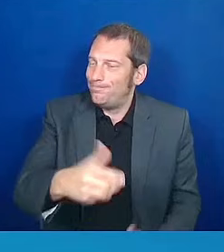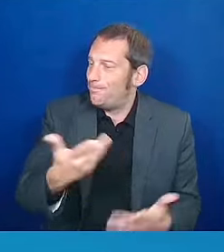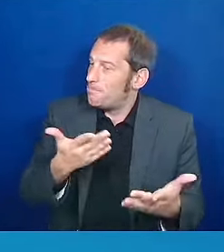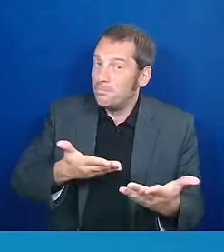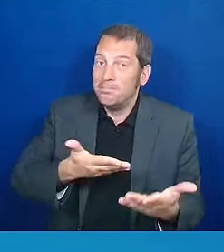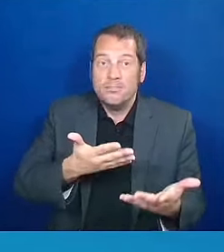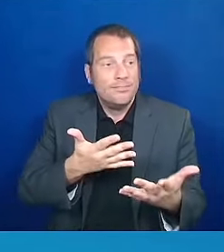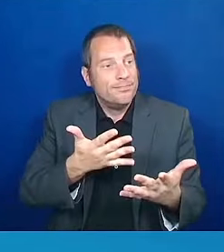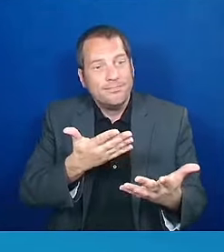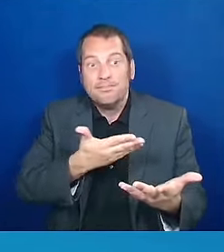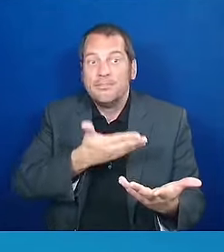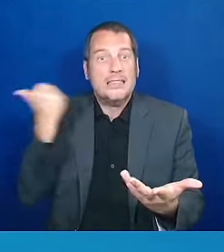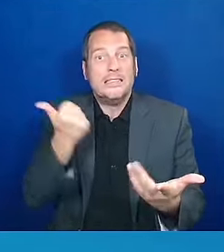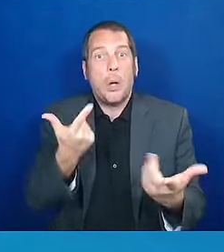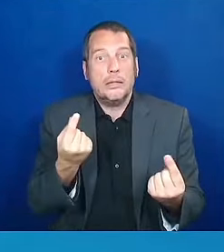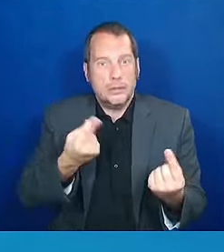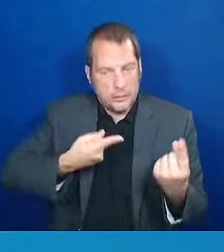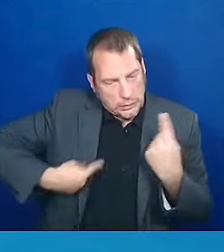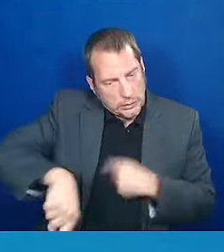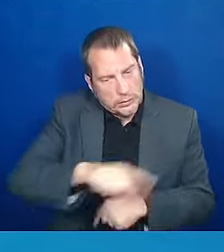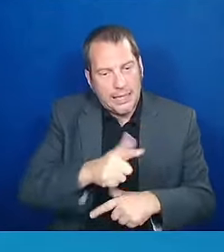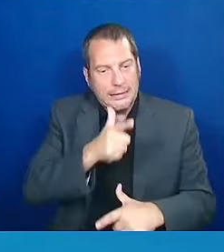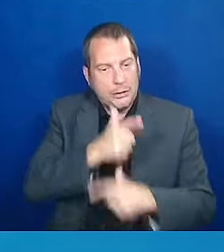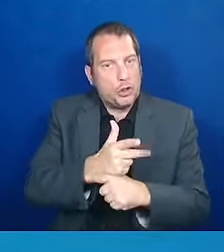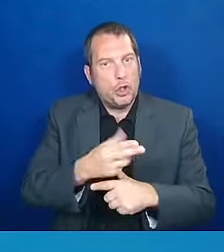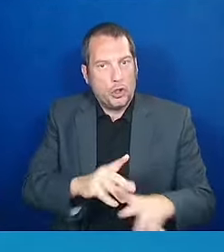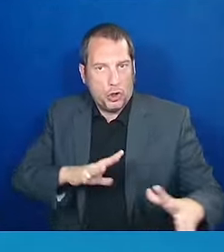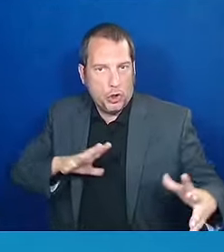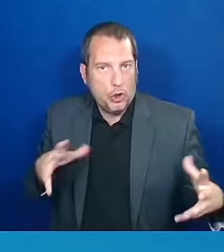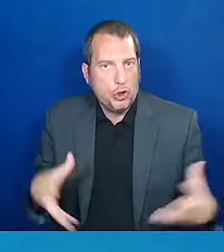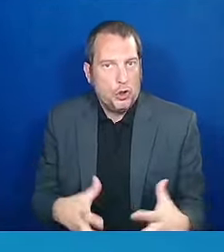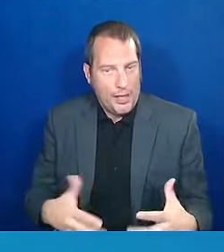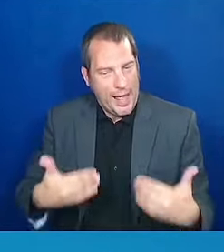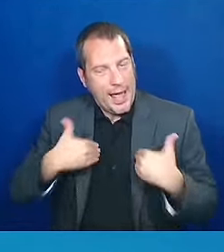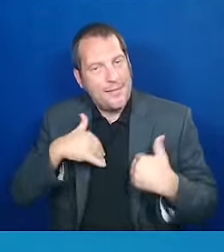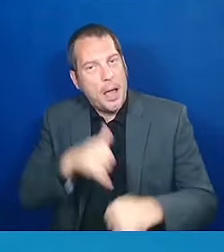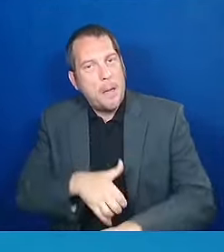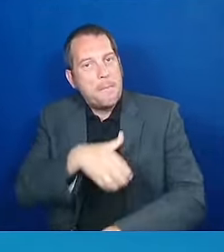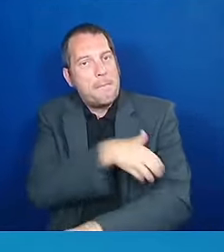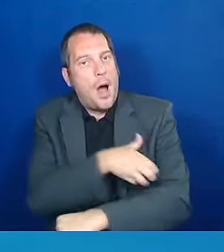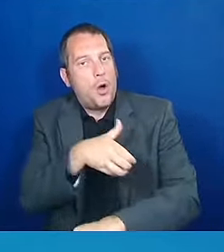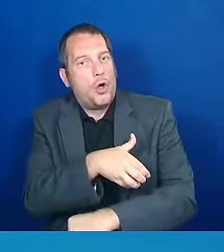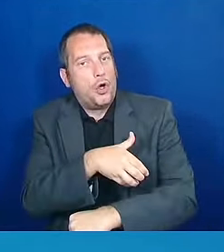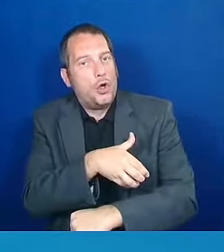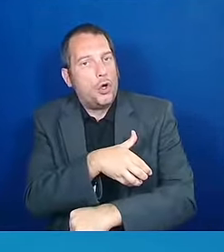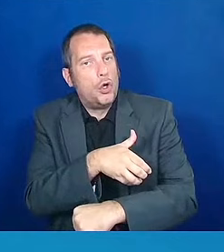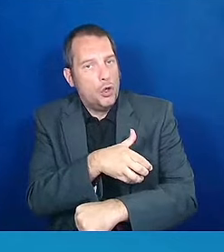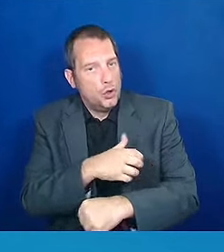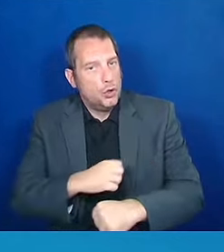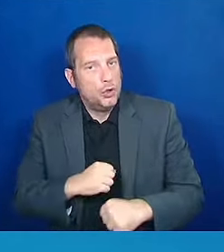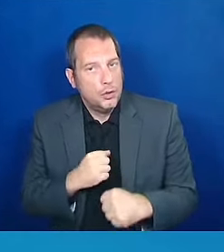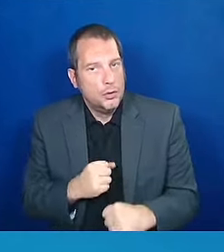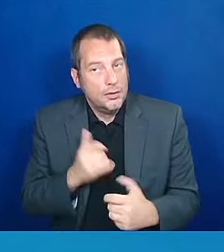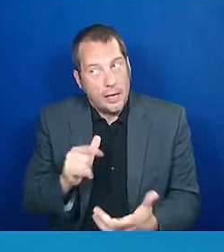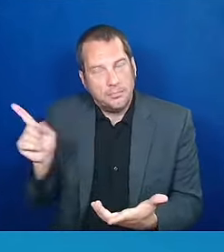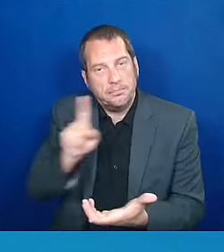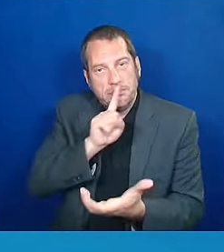And our founders believed in the promise of America.